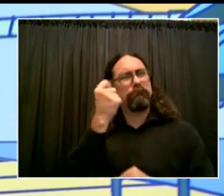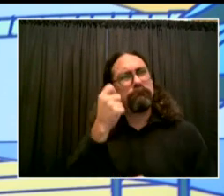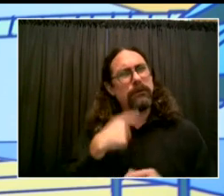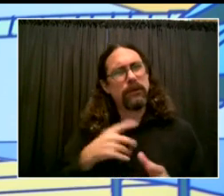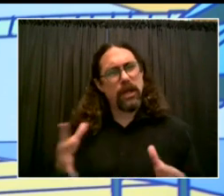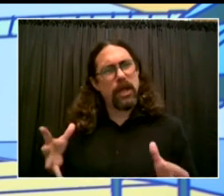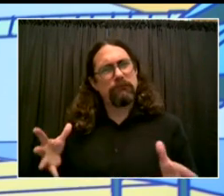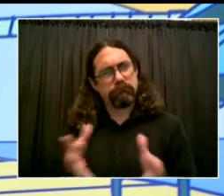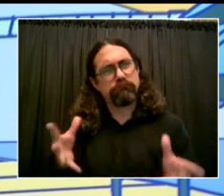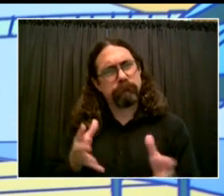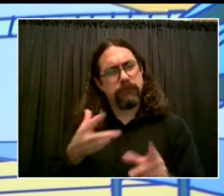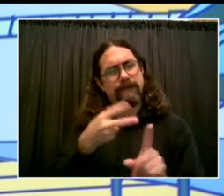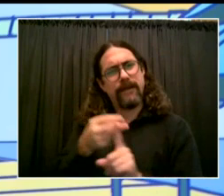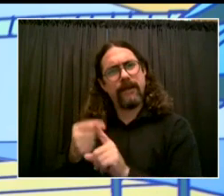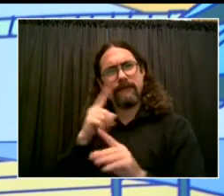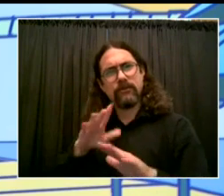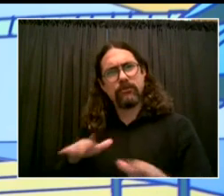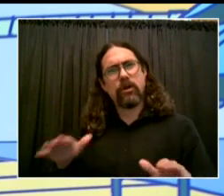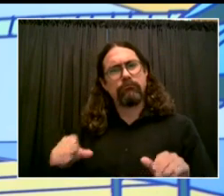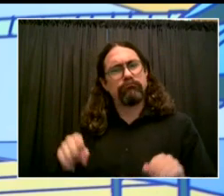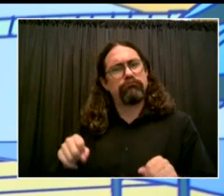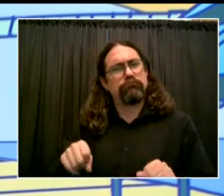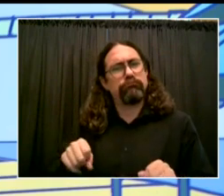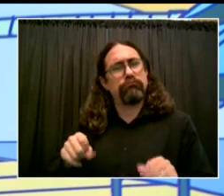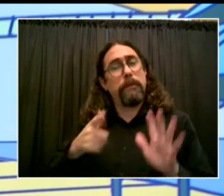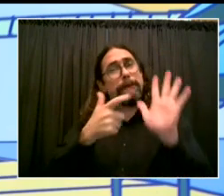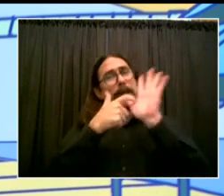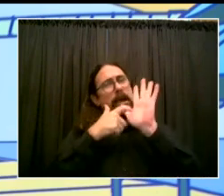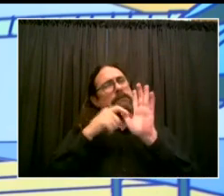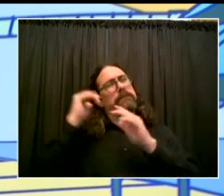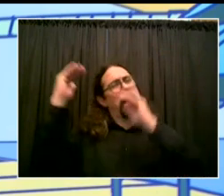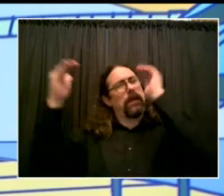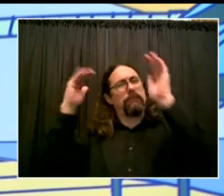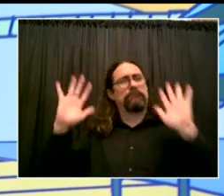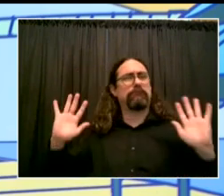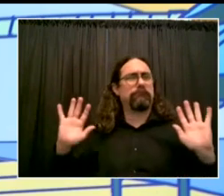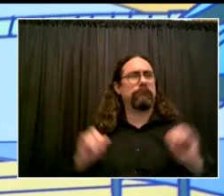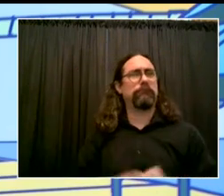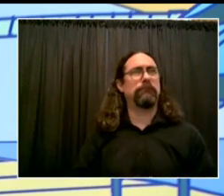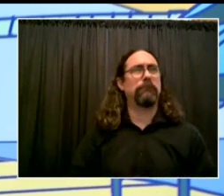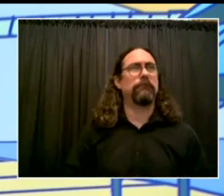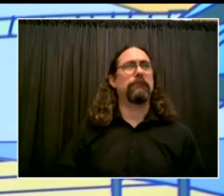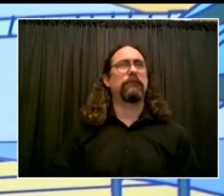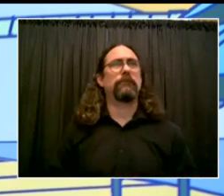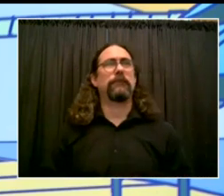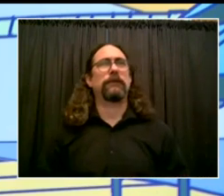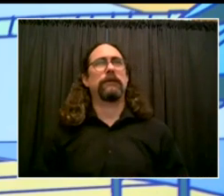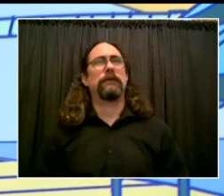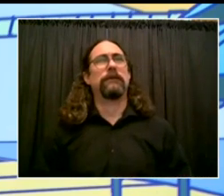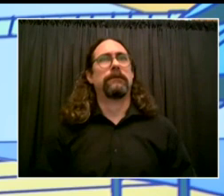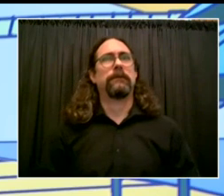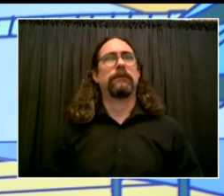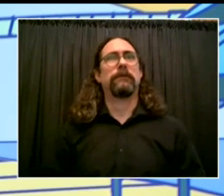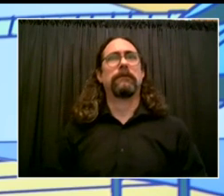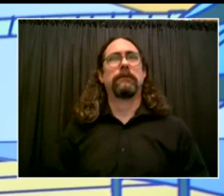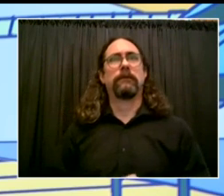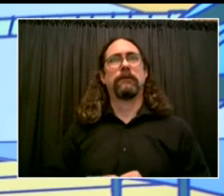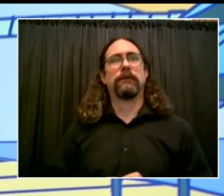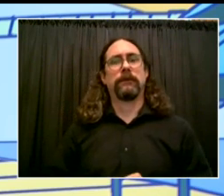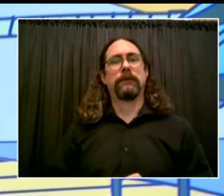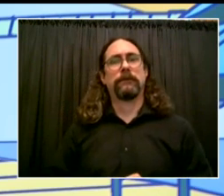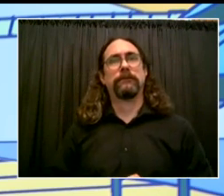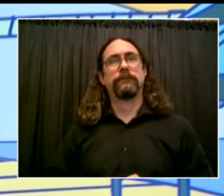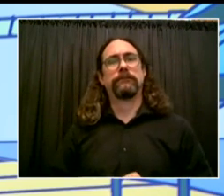into the beginning of school, to maximize vaccination for 12 and up. I also want to emphasize we're going to keep pushing the Biden administration to move the